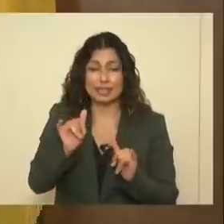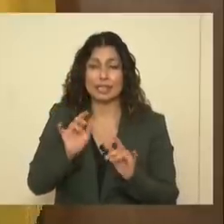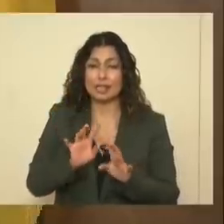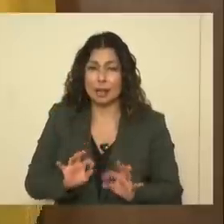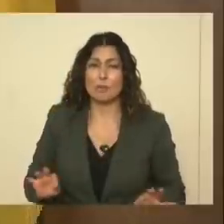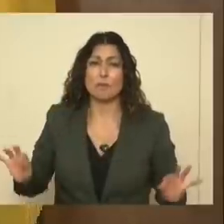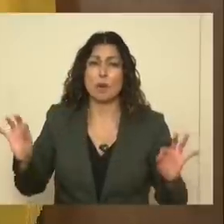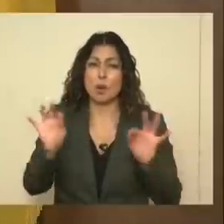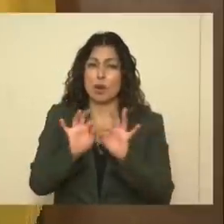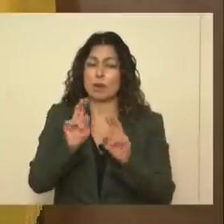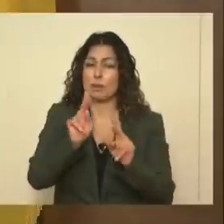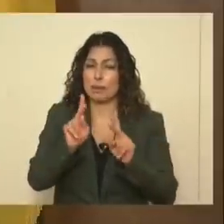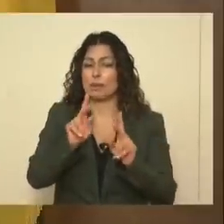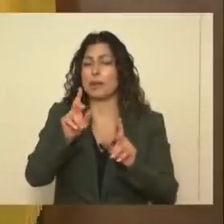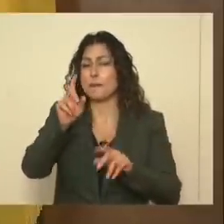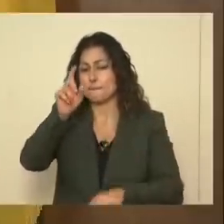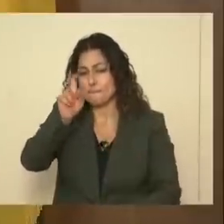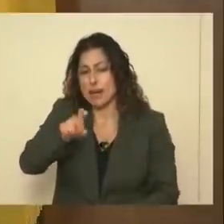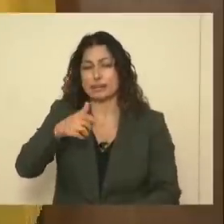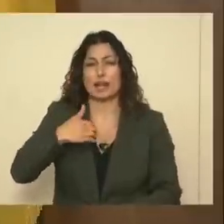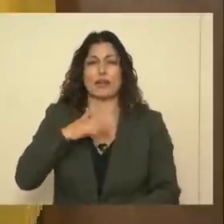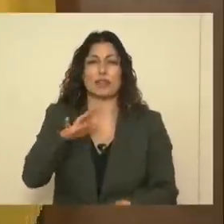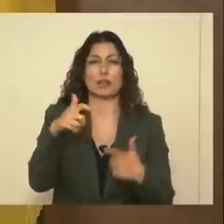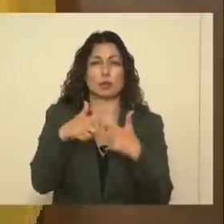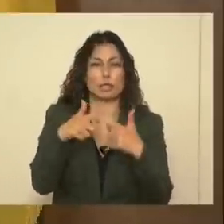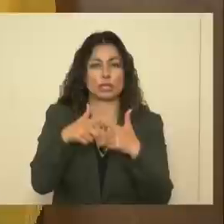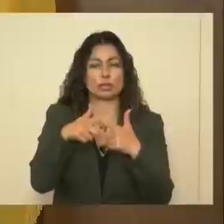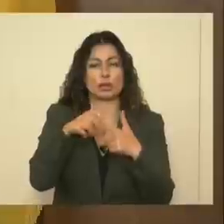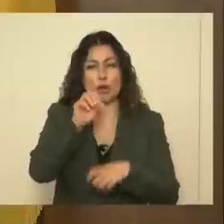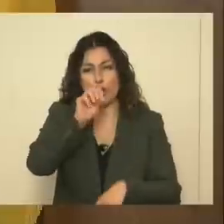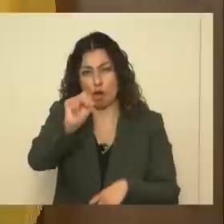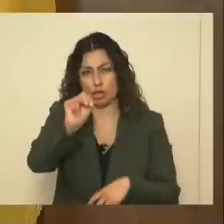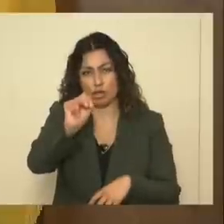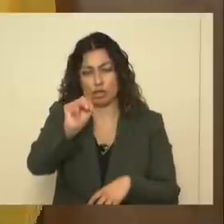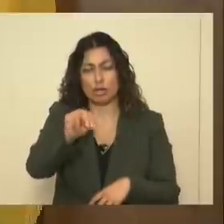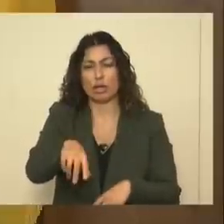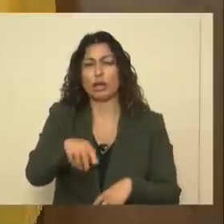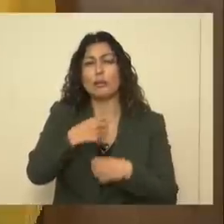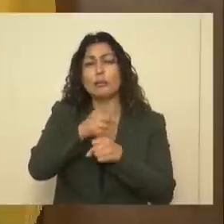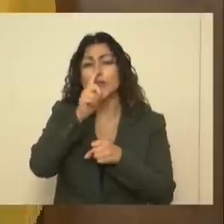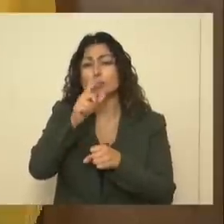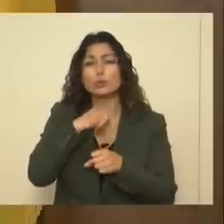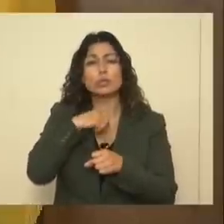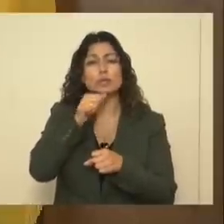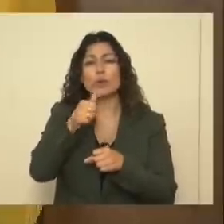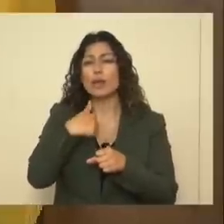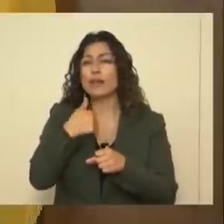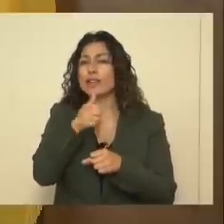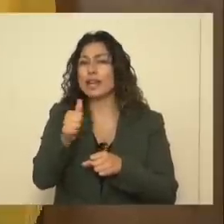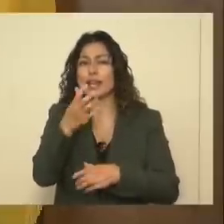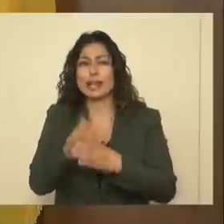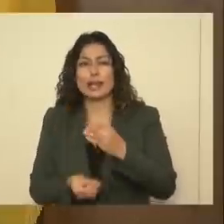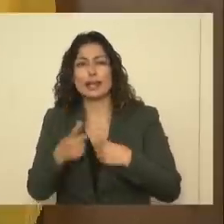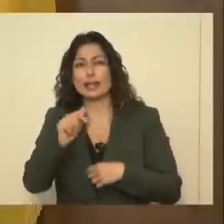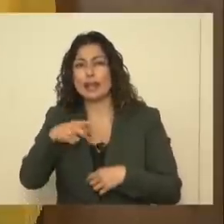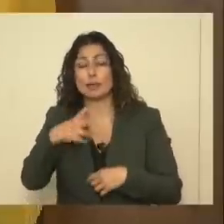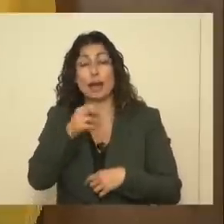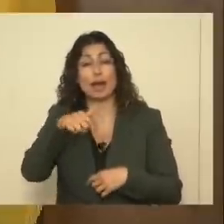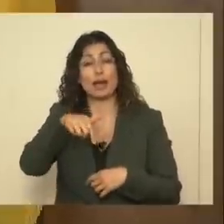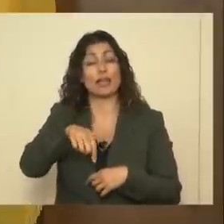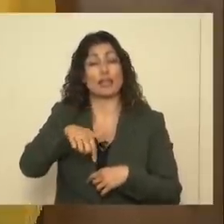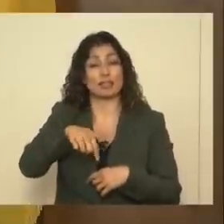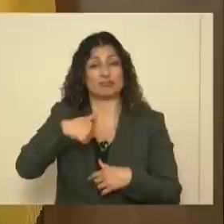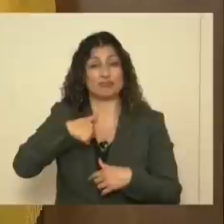People must have their utilities on. We've got to make sure that we don't have a gap. And this administration